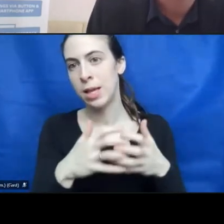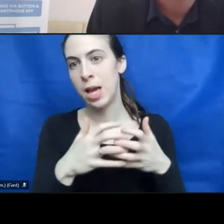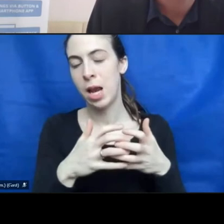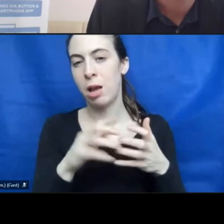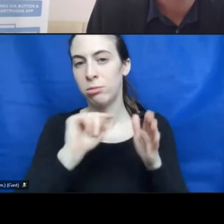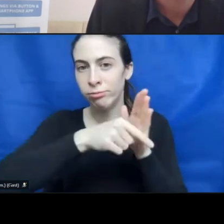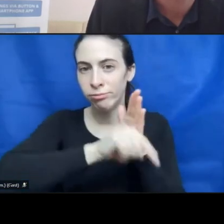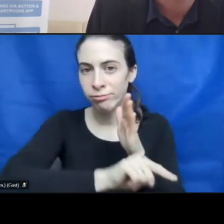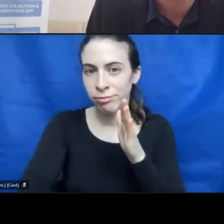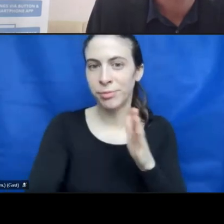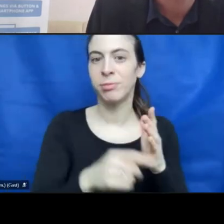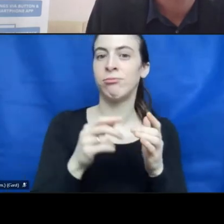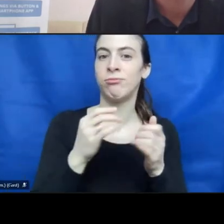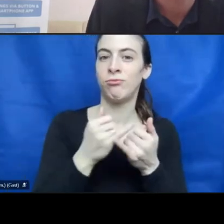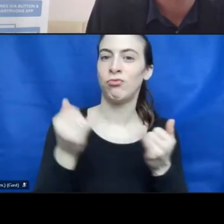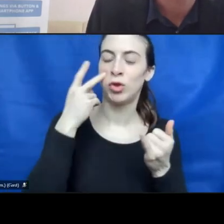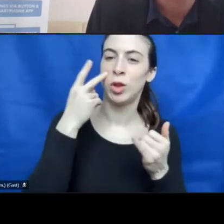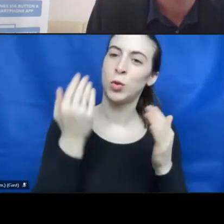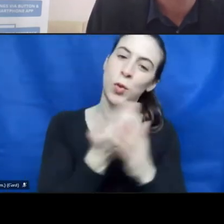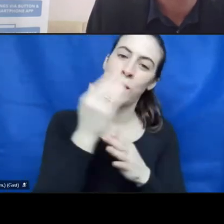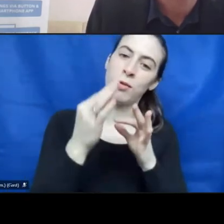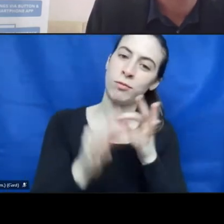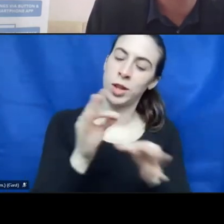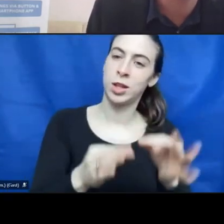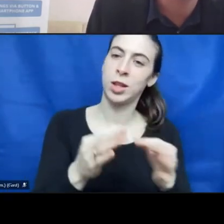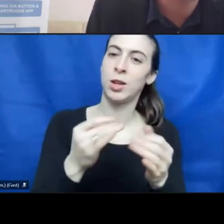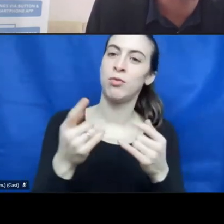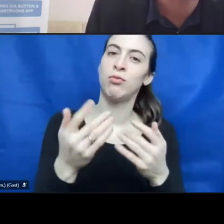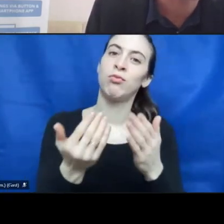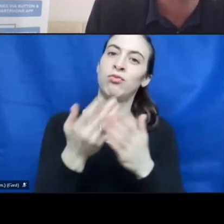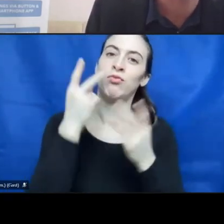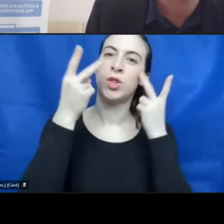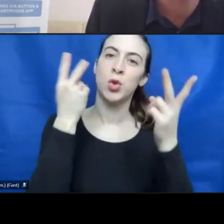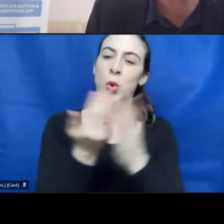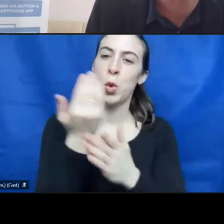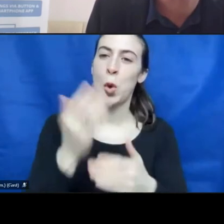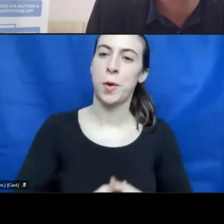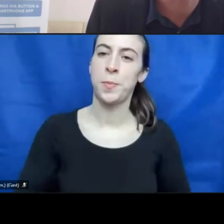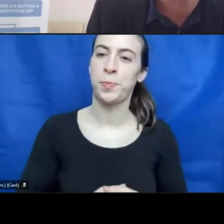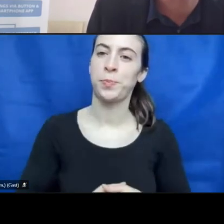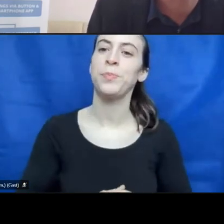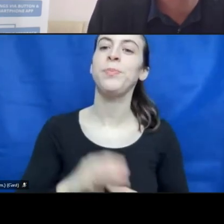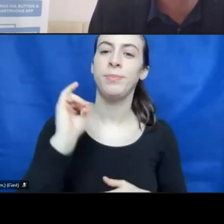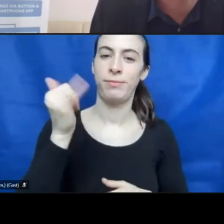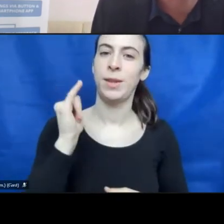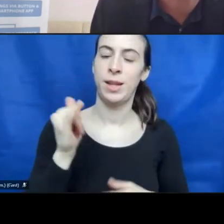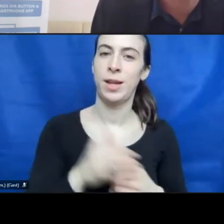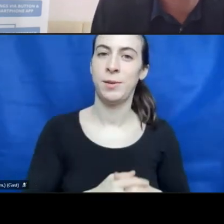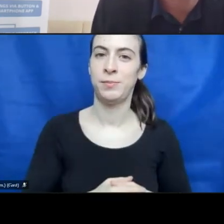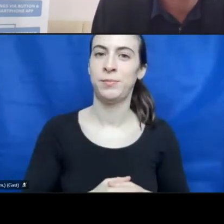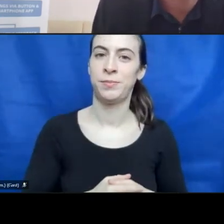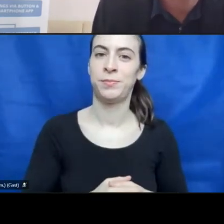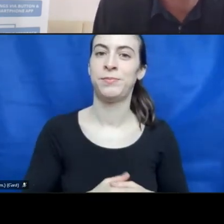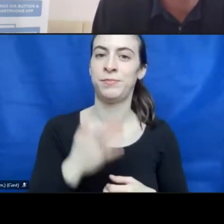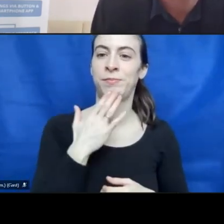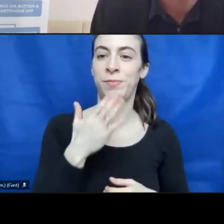depth of this new strategy and the new vision. Absolutely. Exactly. I think this is a